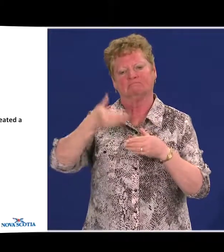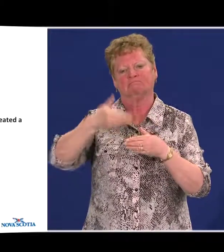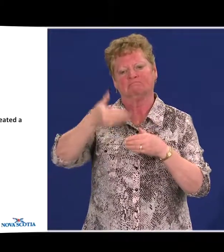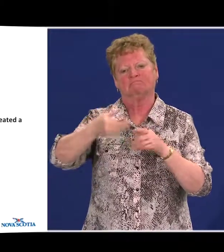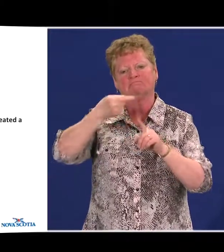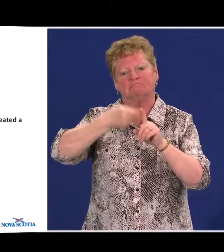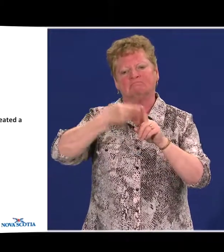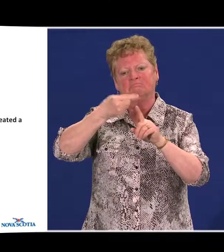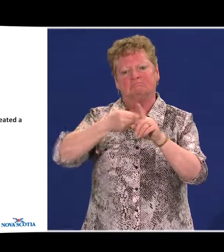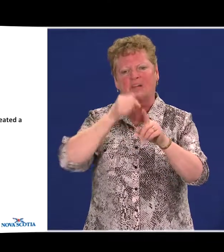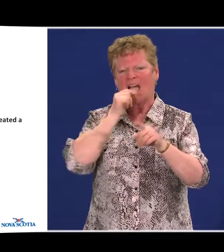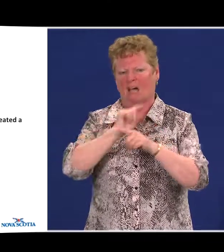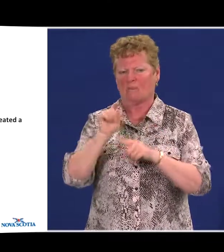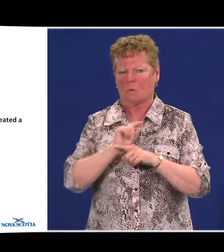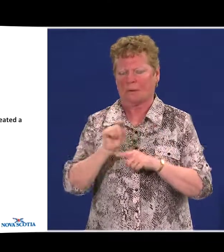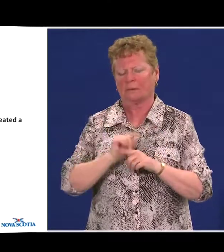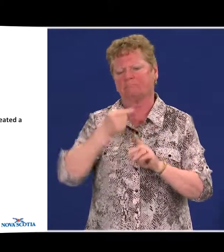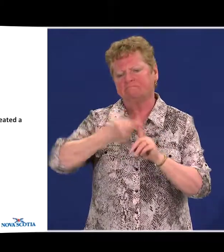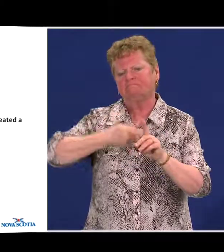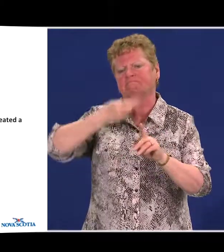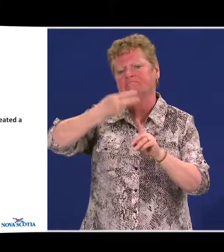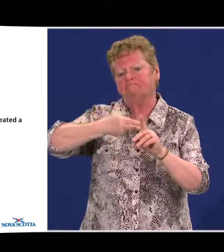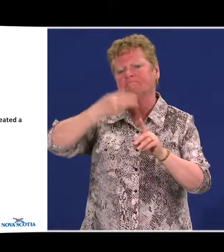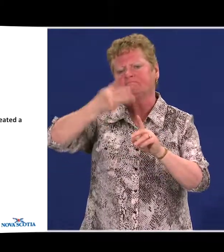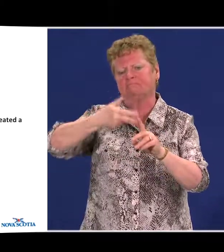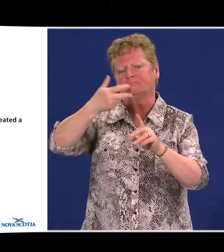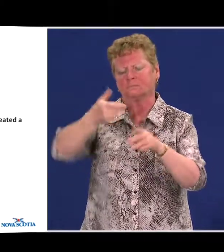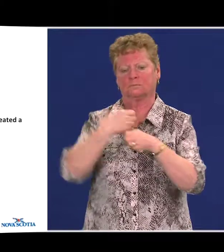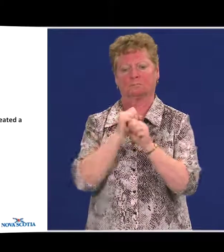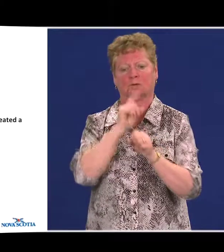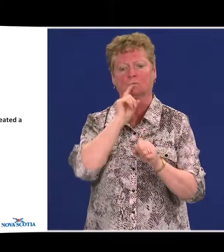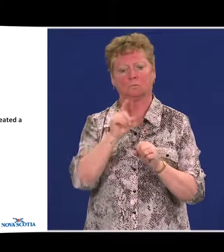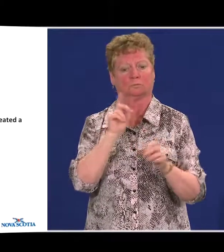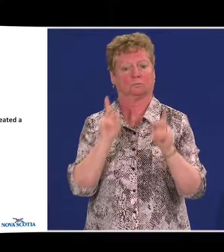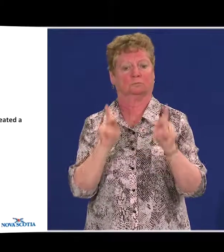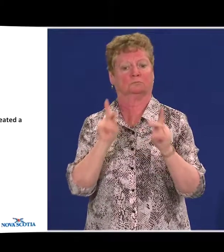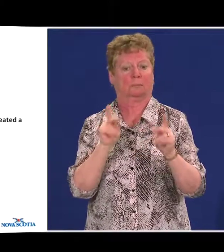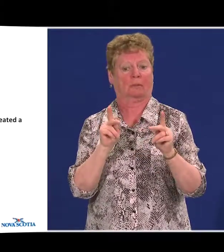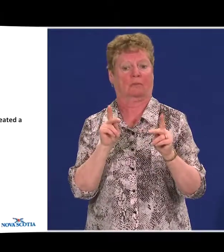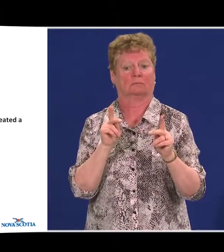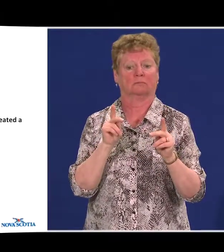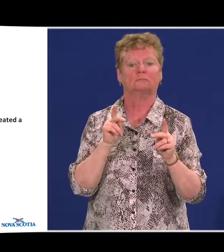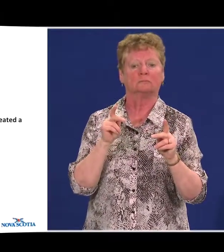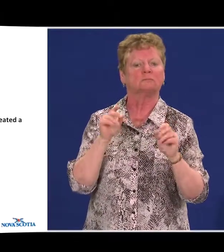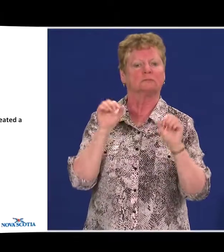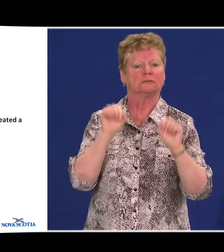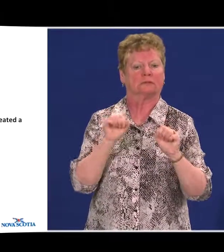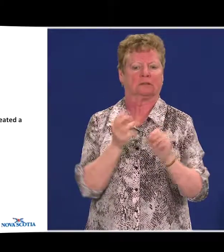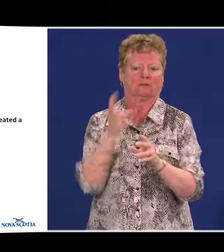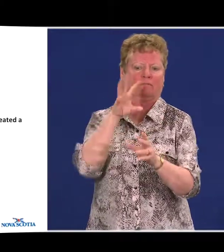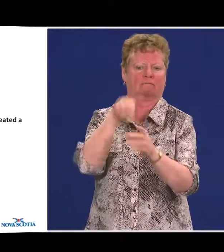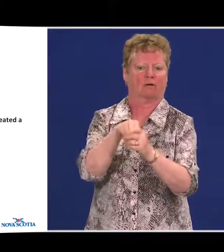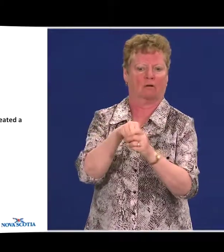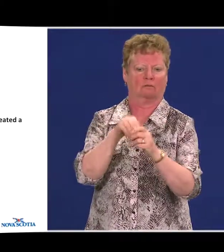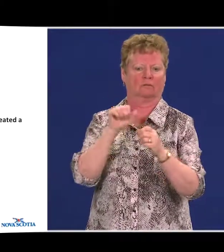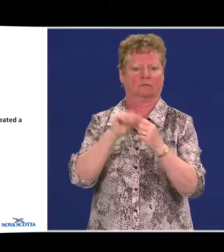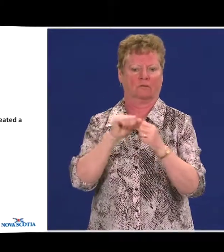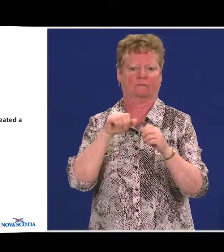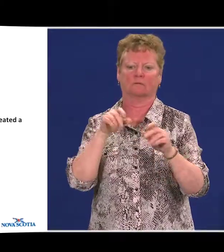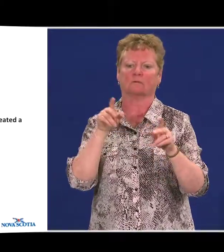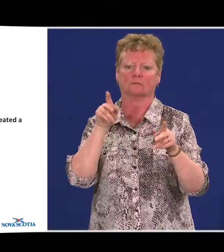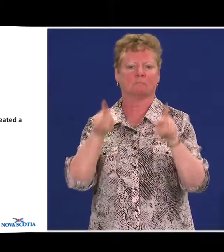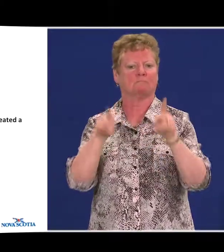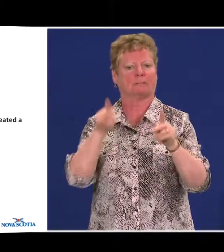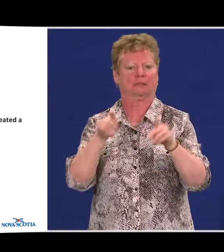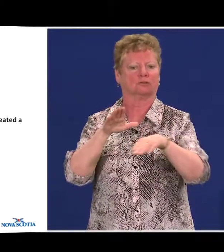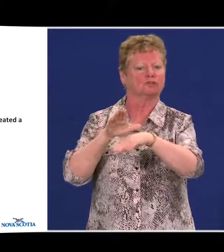weekly, to ensure that people had the opportunity to participate in the public consultation